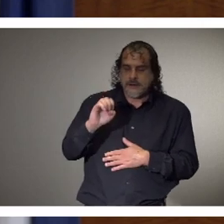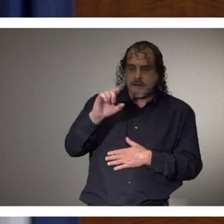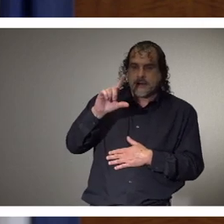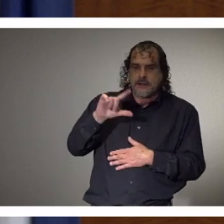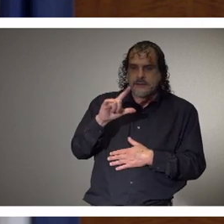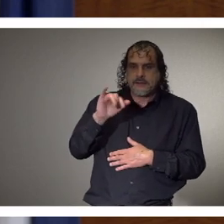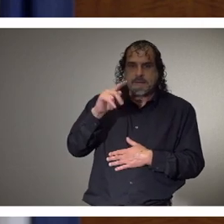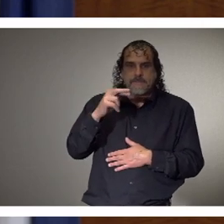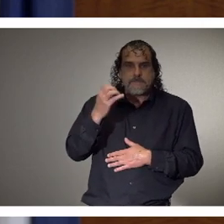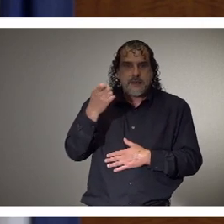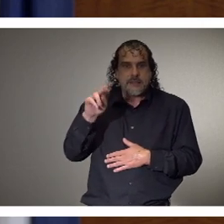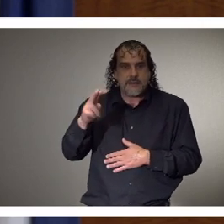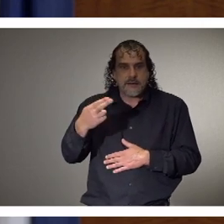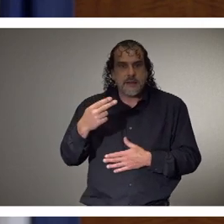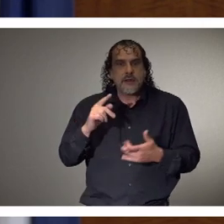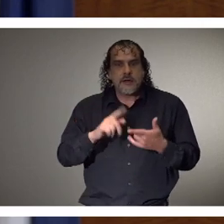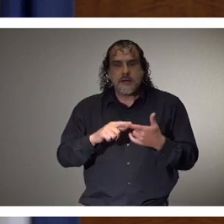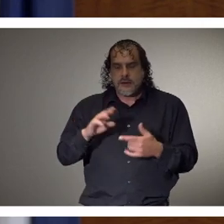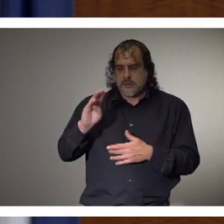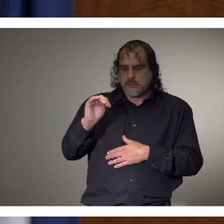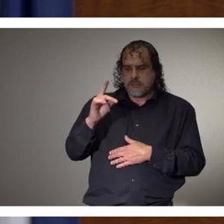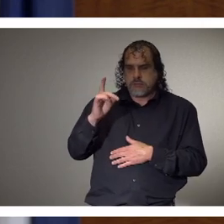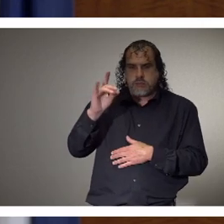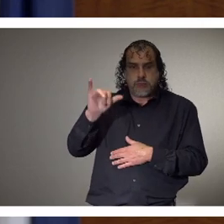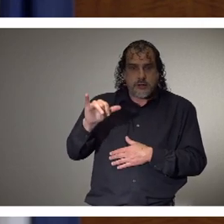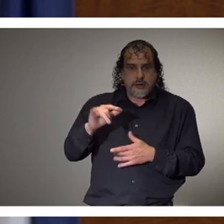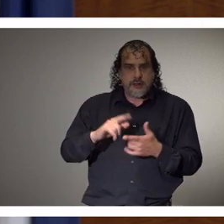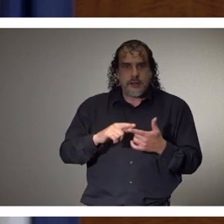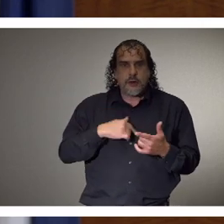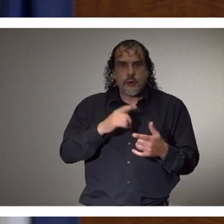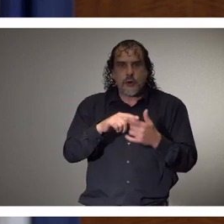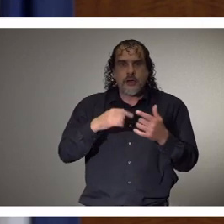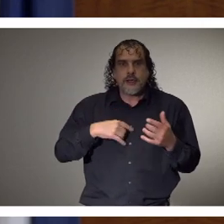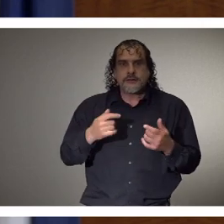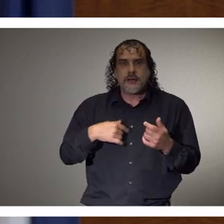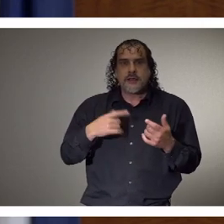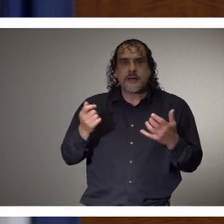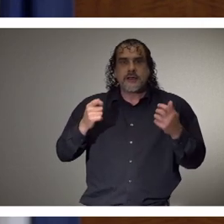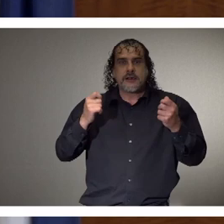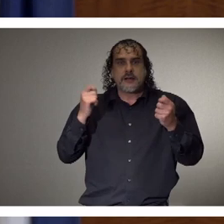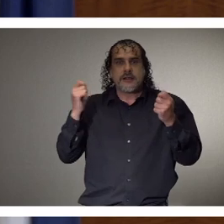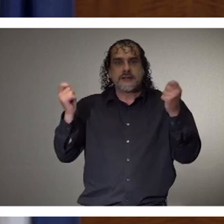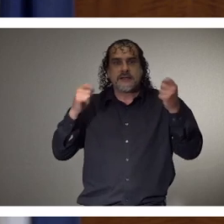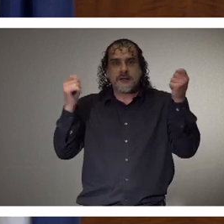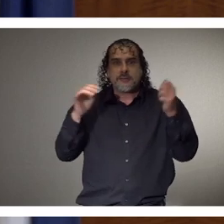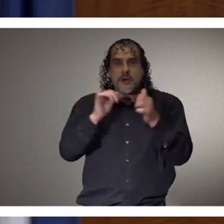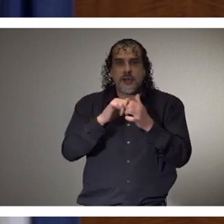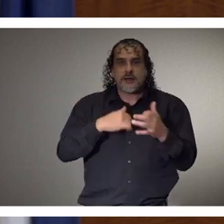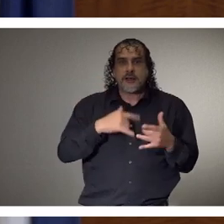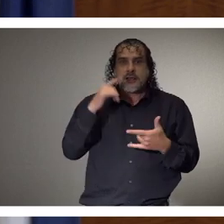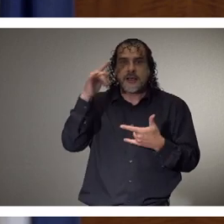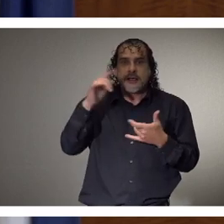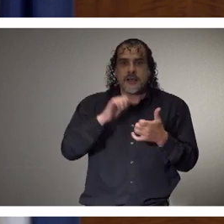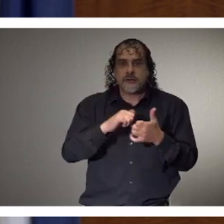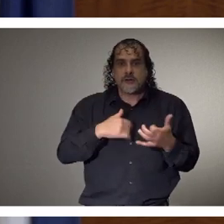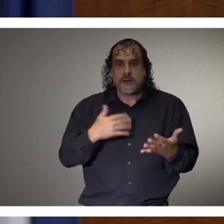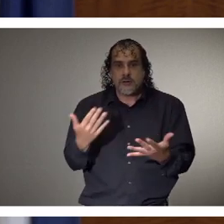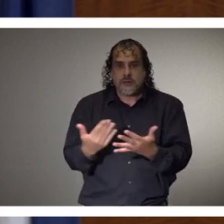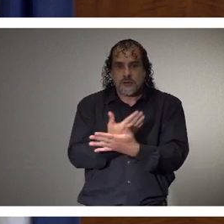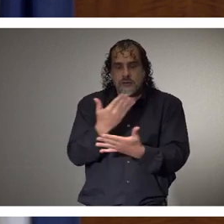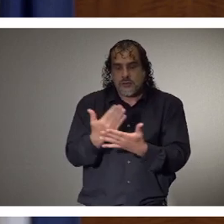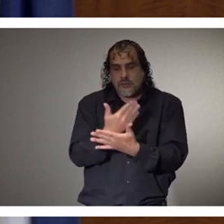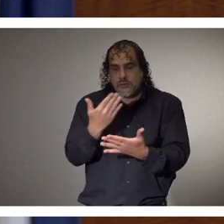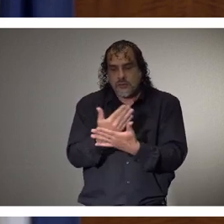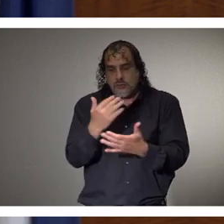Soche, from Brady Wooten, who's celebrating his first double-digit birthday today, 10 years old. Brady loves to